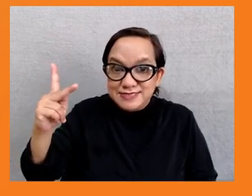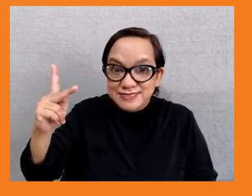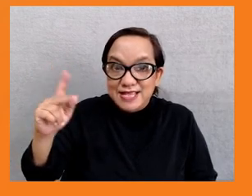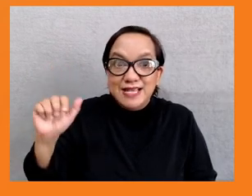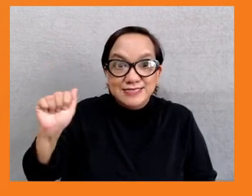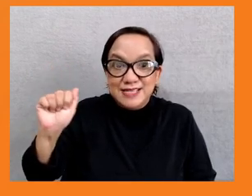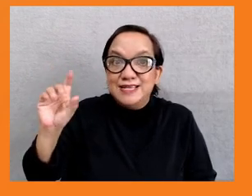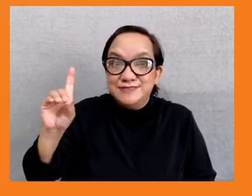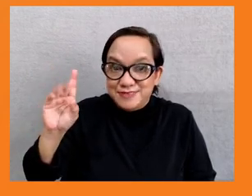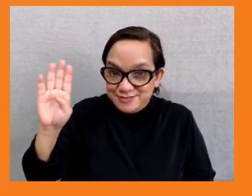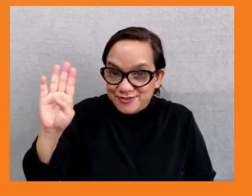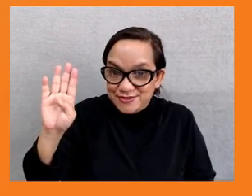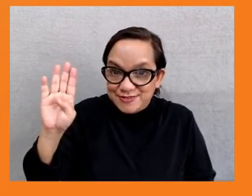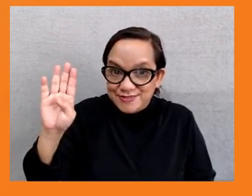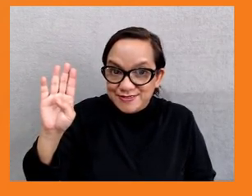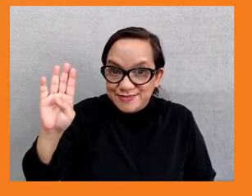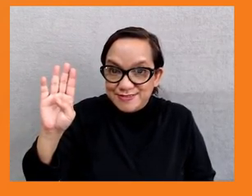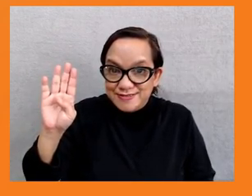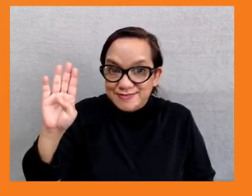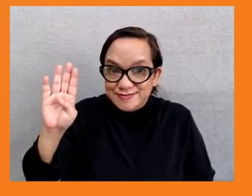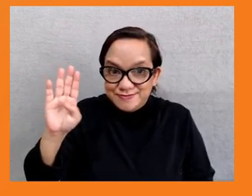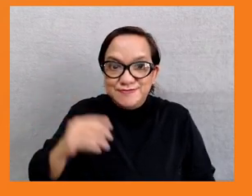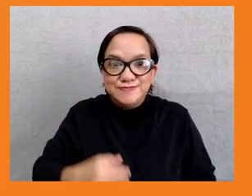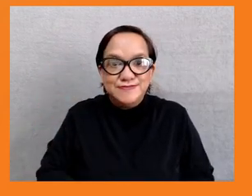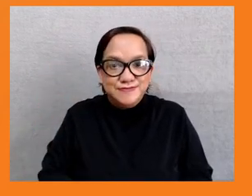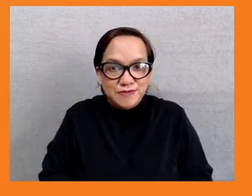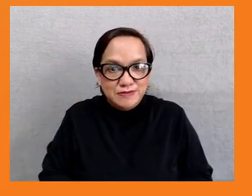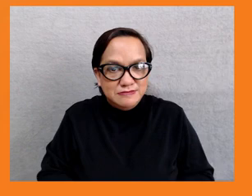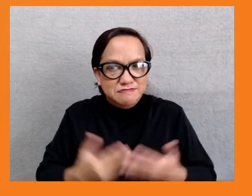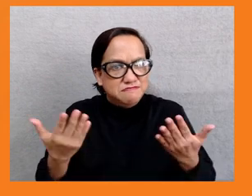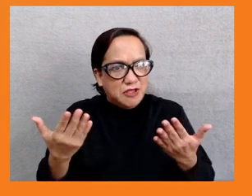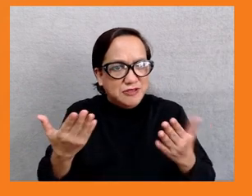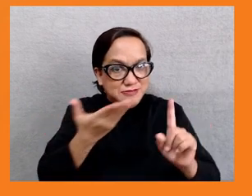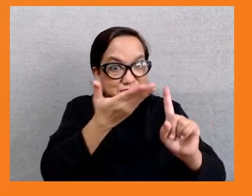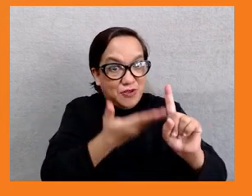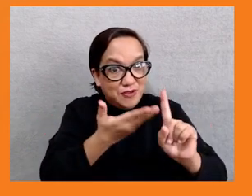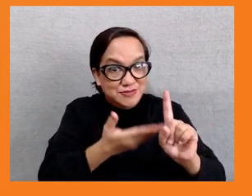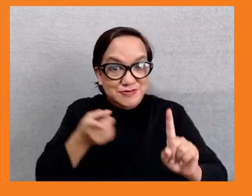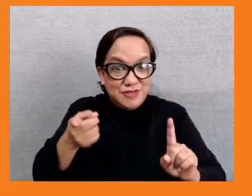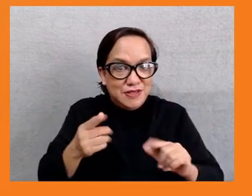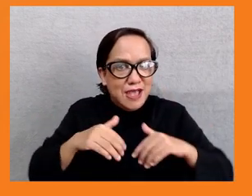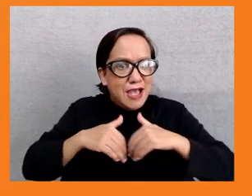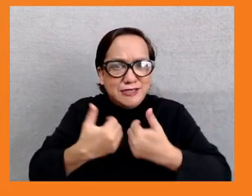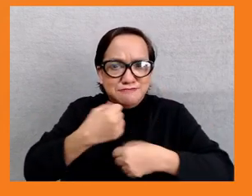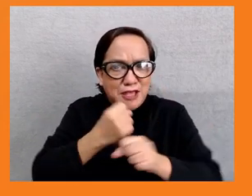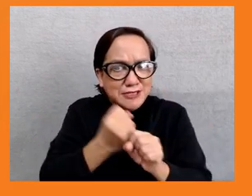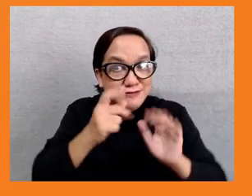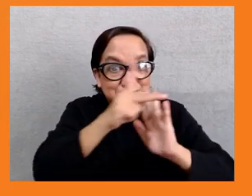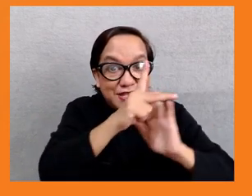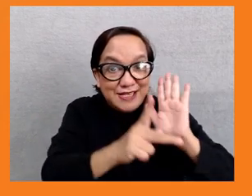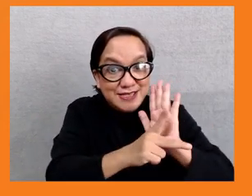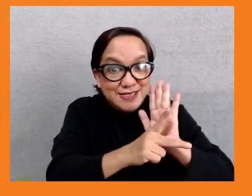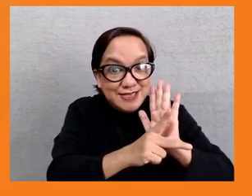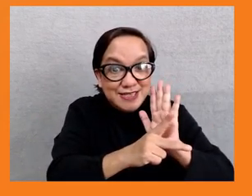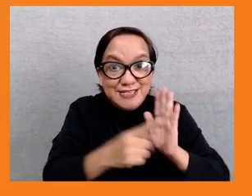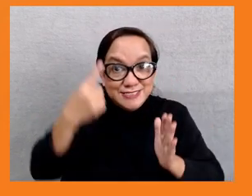what role is the ADB playing and can further play in shaping policies to tackle economic inequality? And what are some